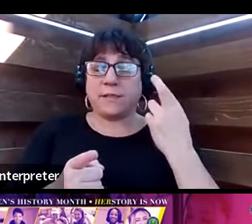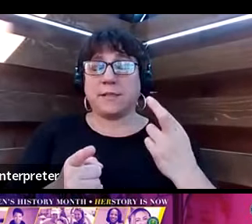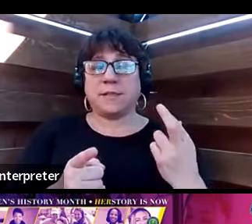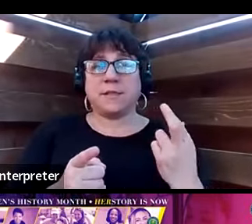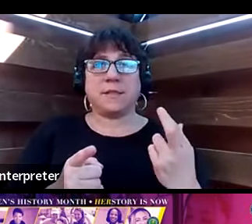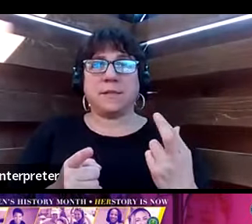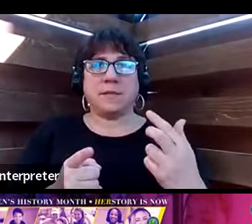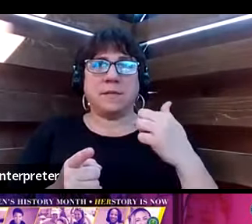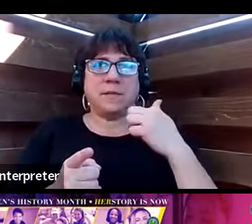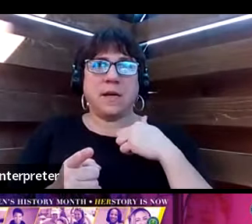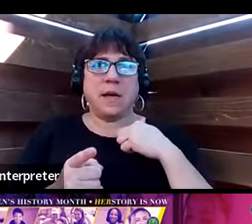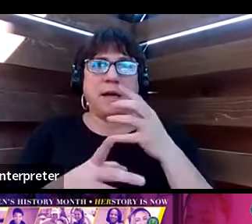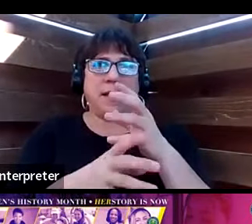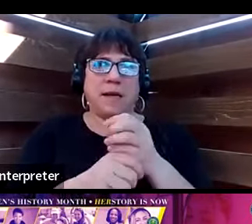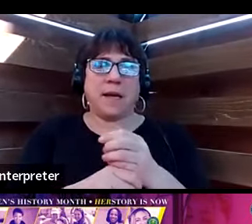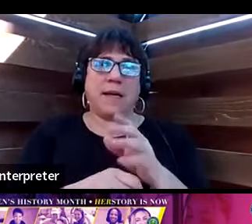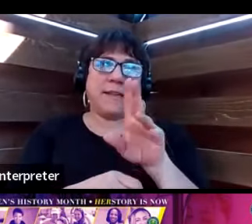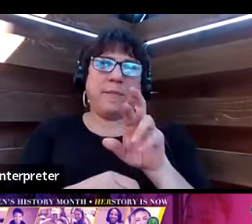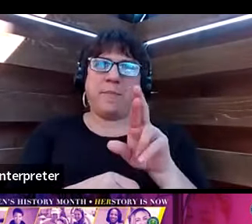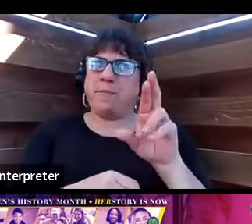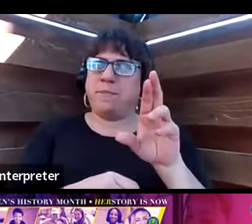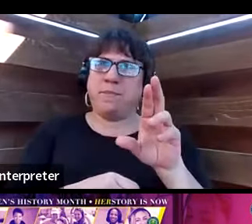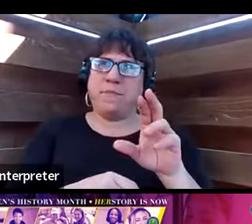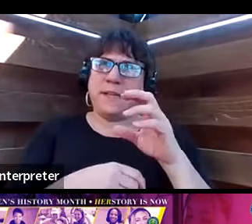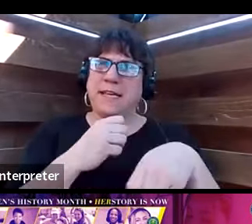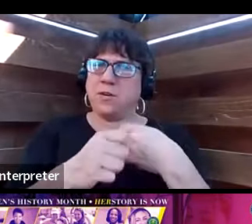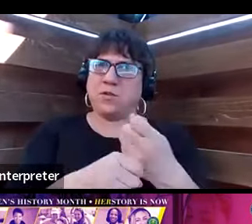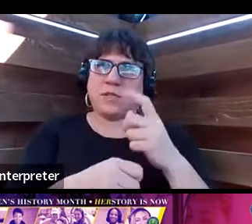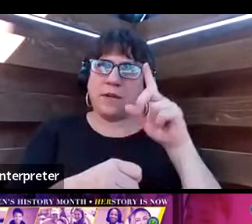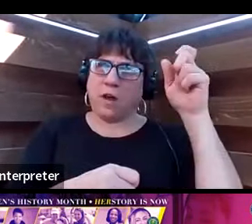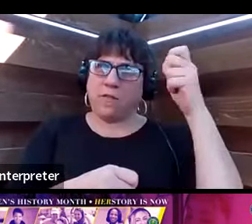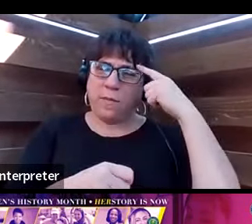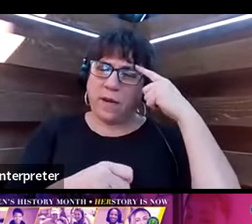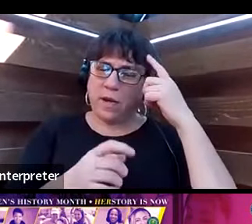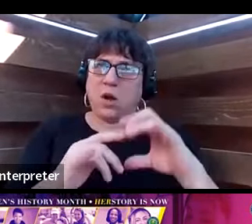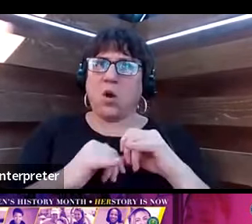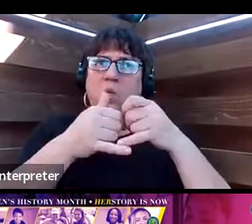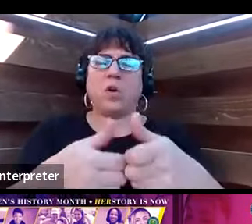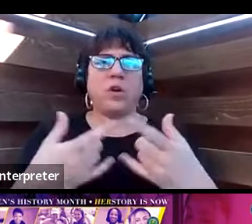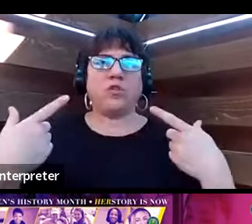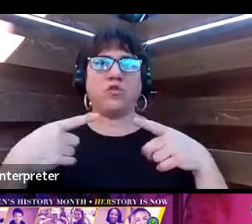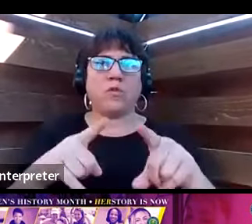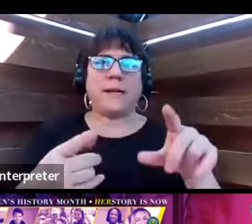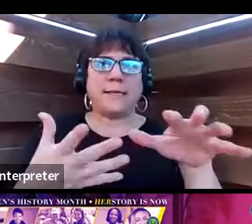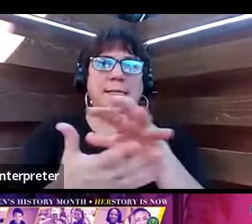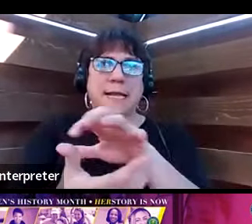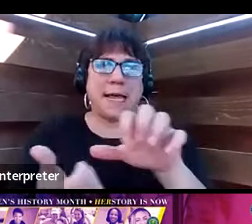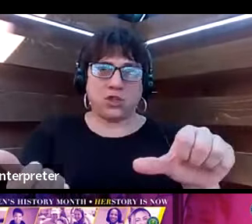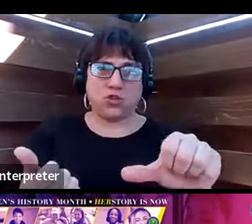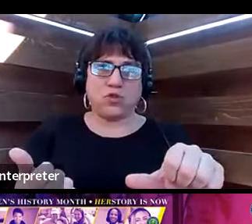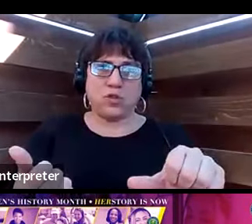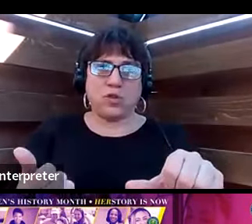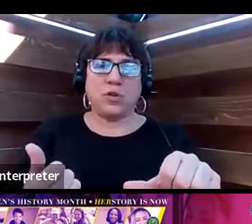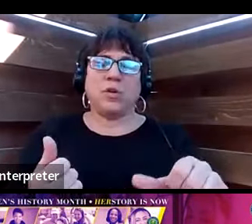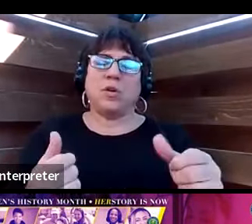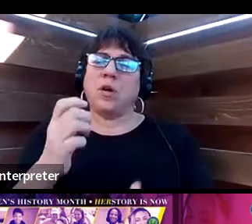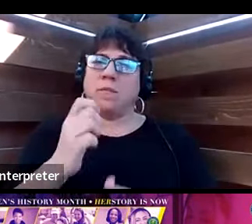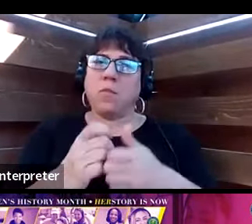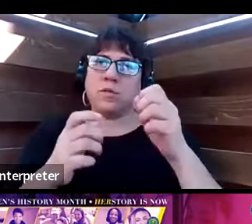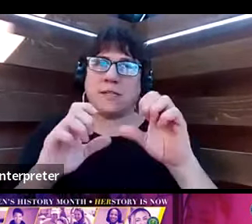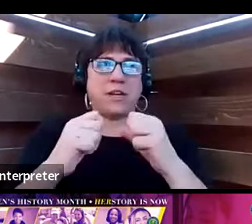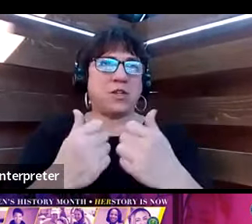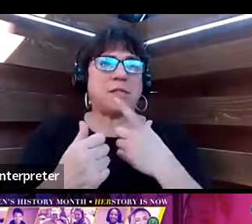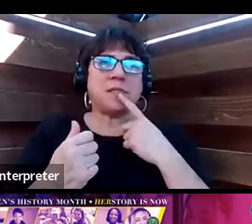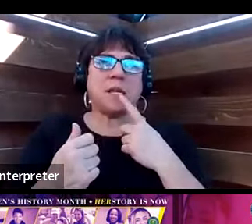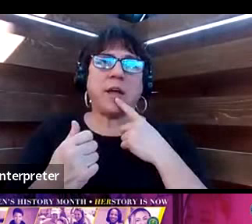I received the Dears of Government Award was because during disasters, most agencies are, okay,